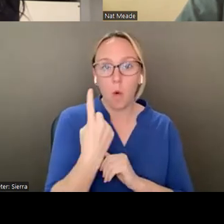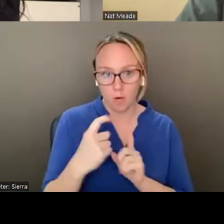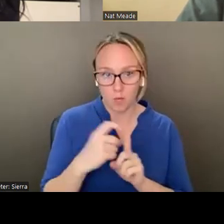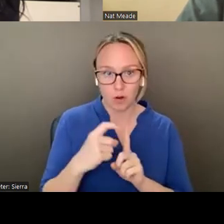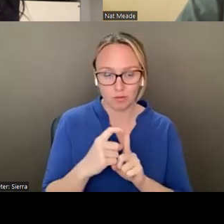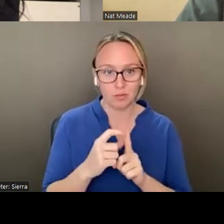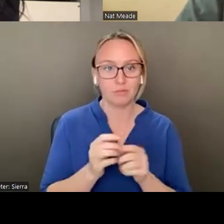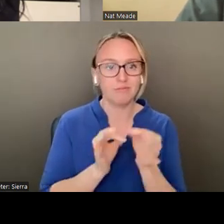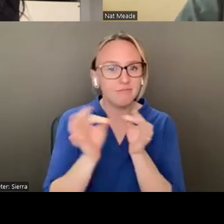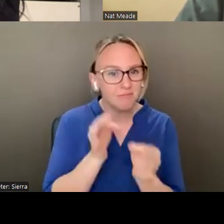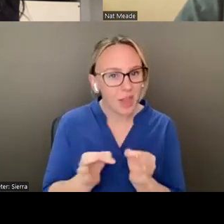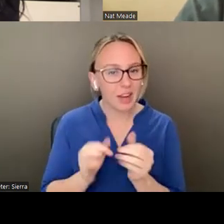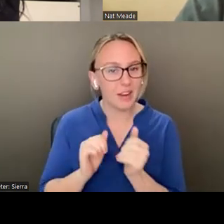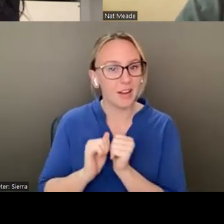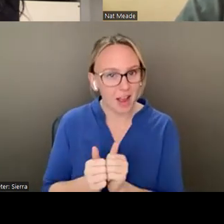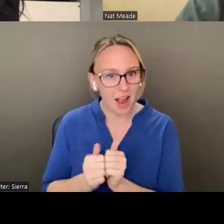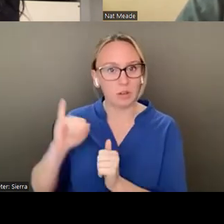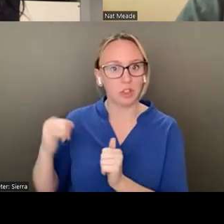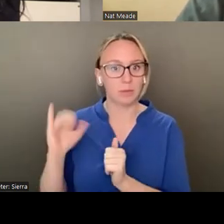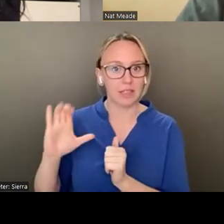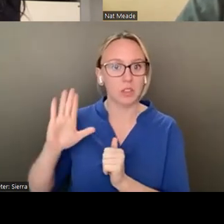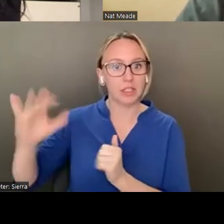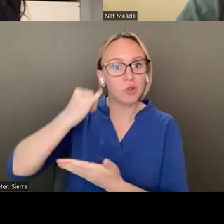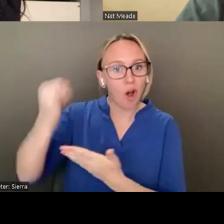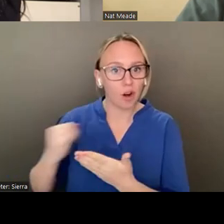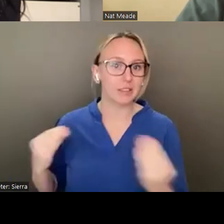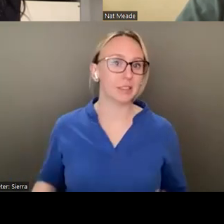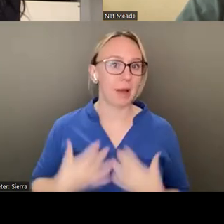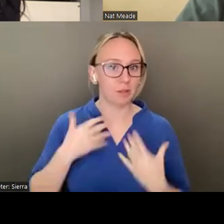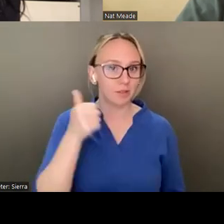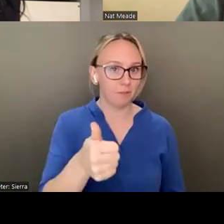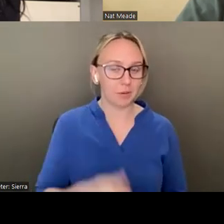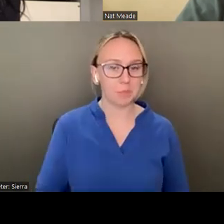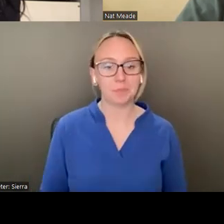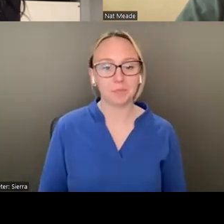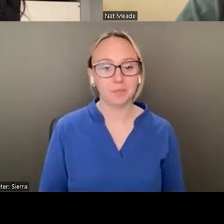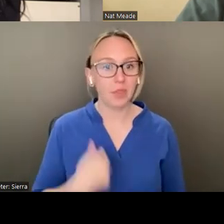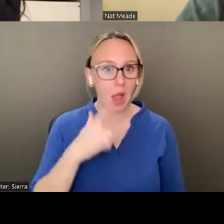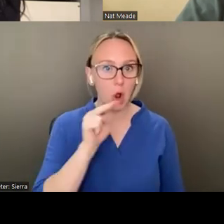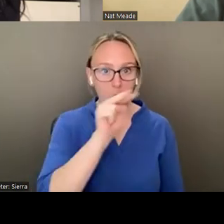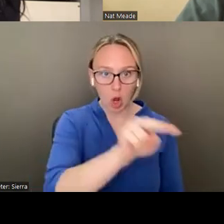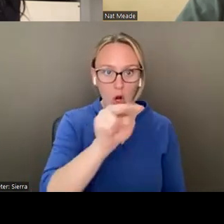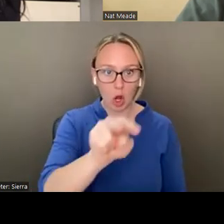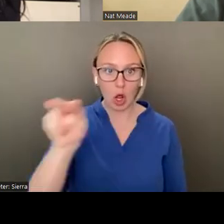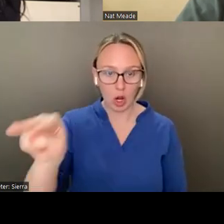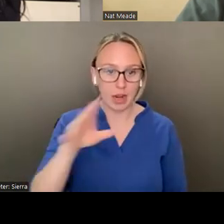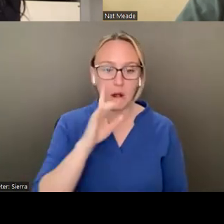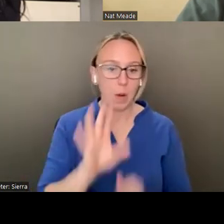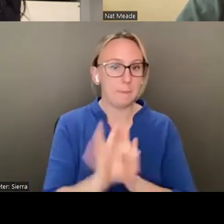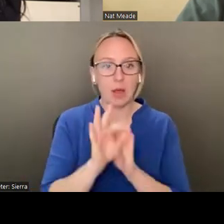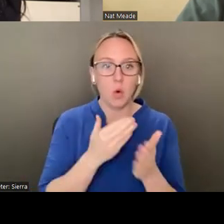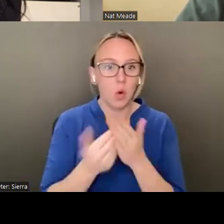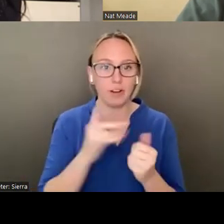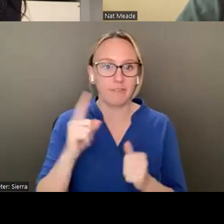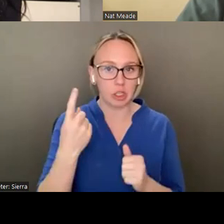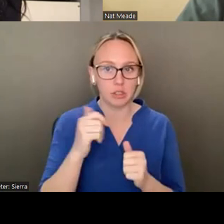how the work of James Castle has inspired you. And I'm going to look at your faces and I'm going to choose whoever's first based on